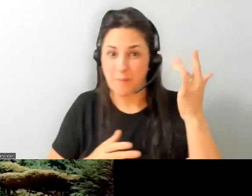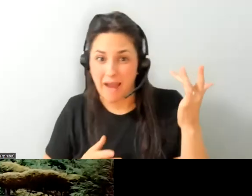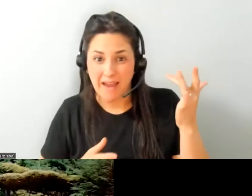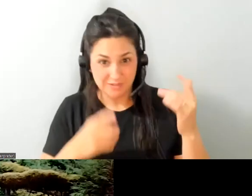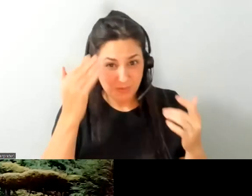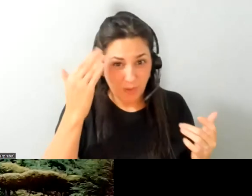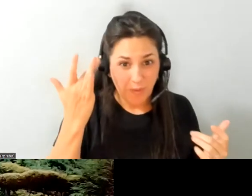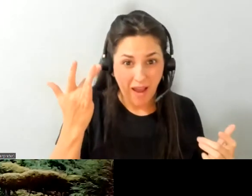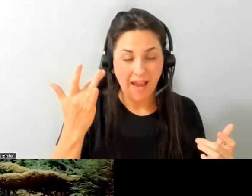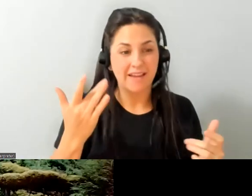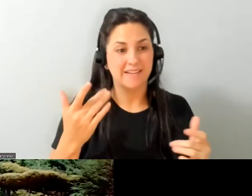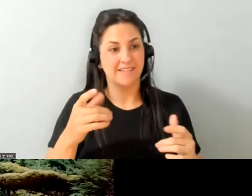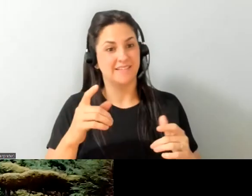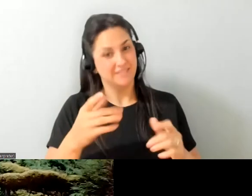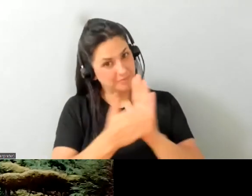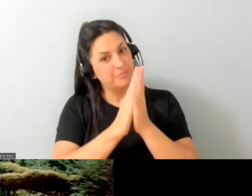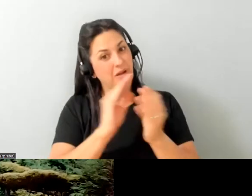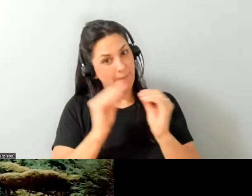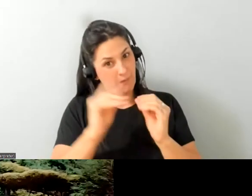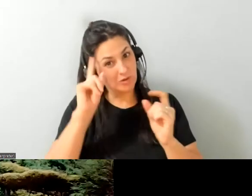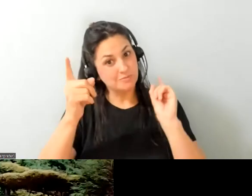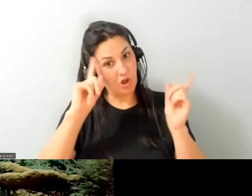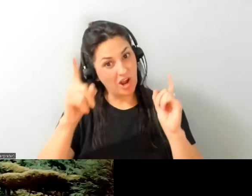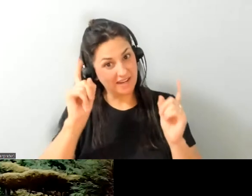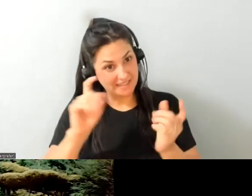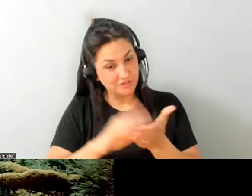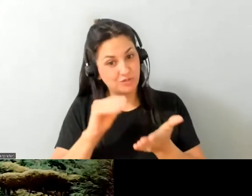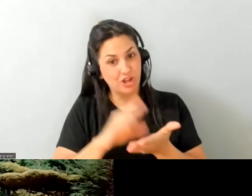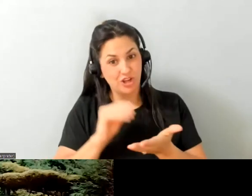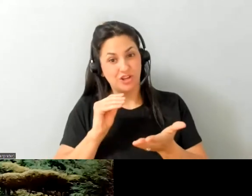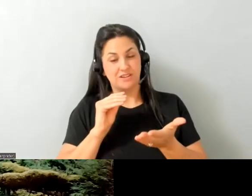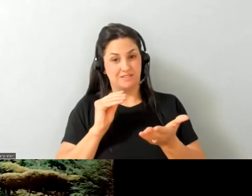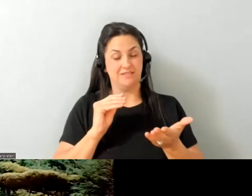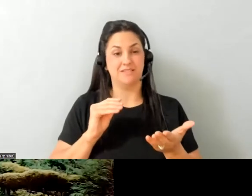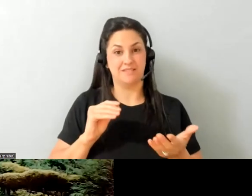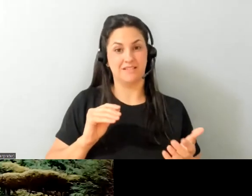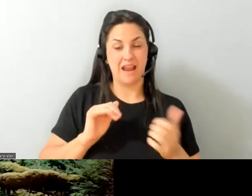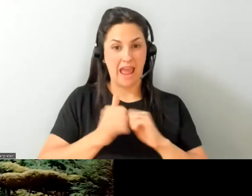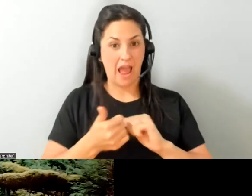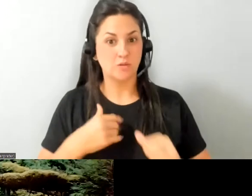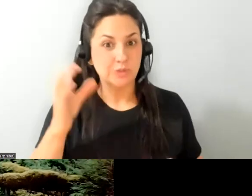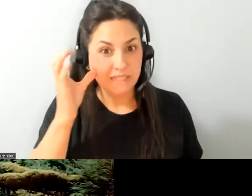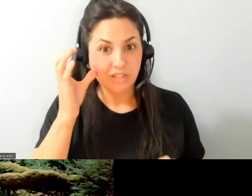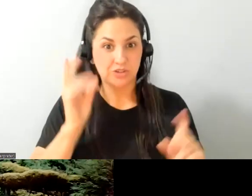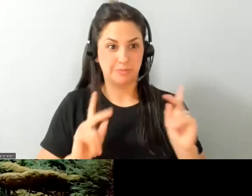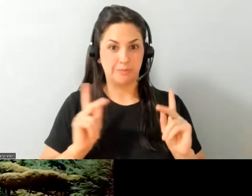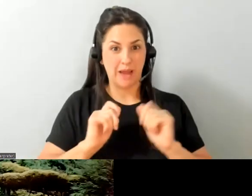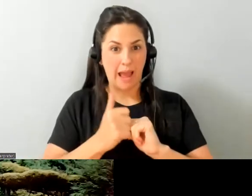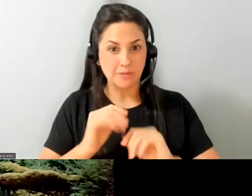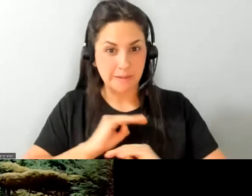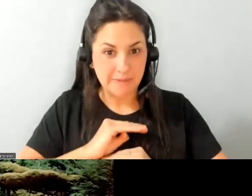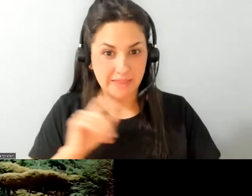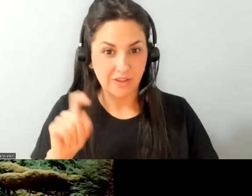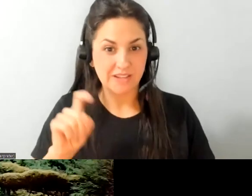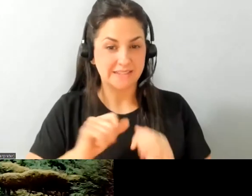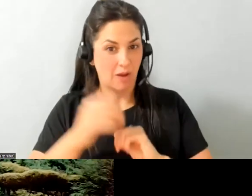so you better smarten up about this stuff and here's some things you need to learn and and uh how to hear people and uh how to meet their needs and how to listen